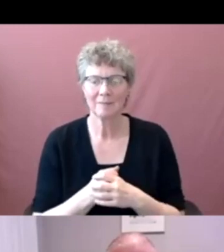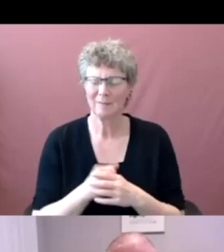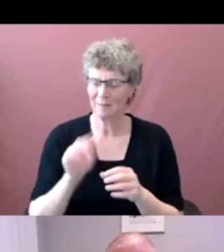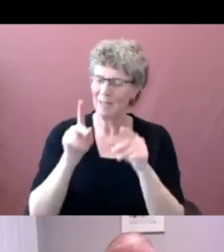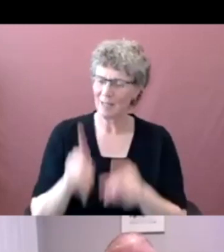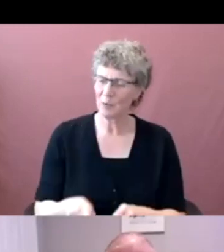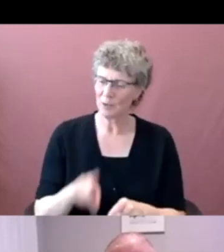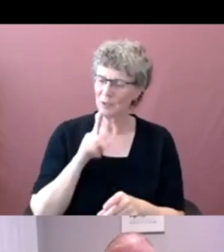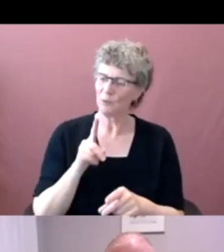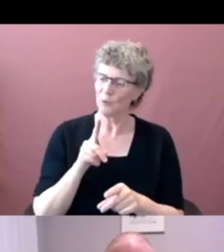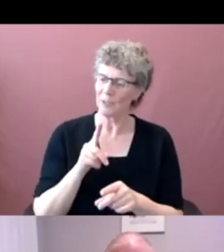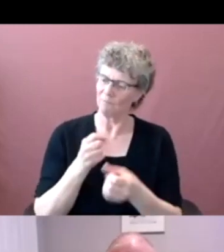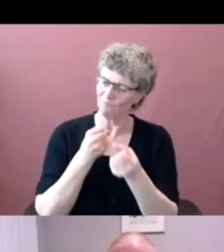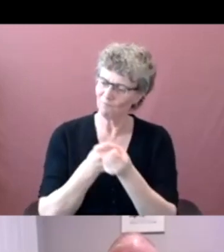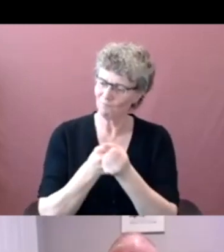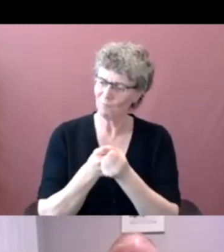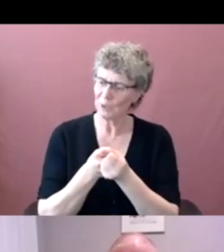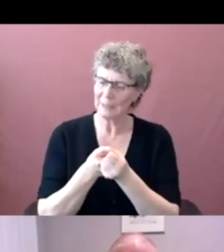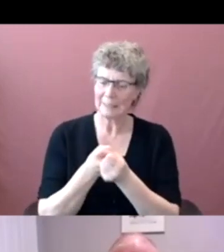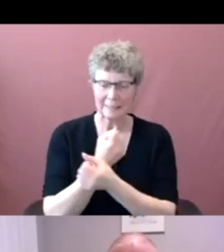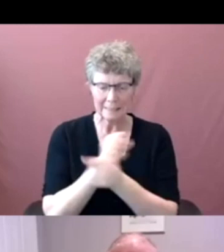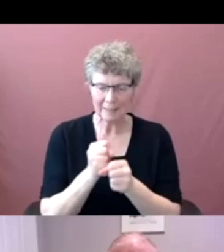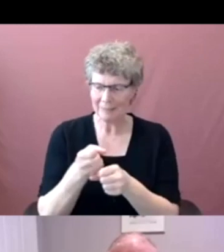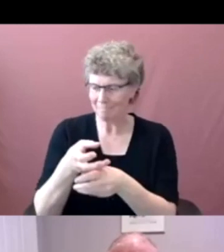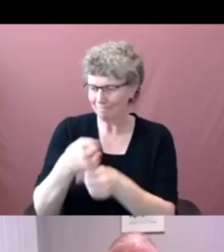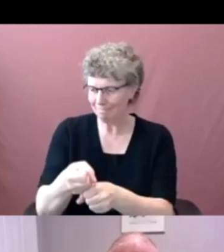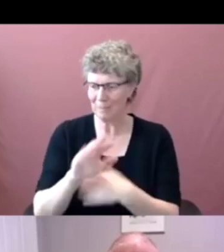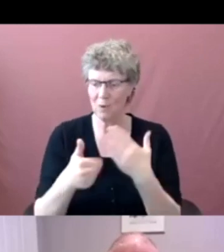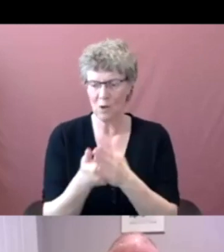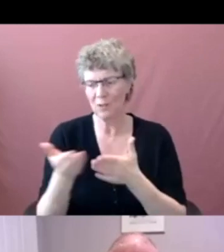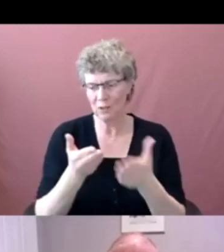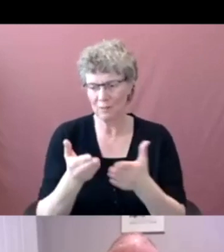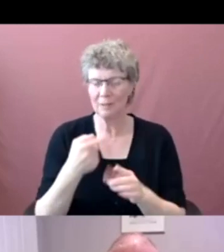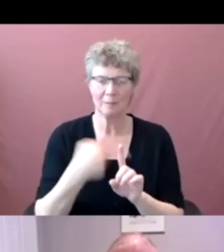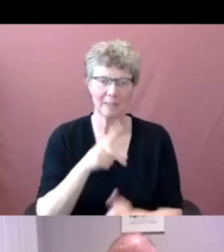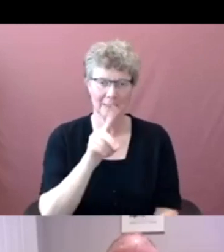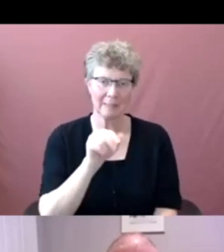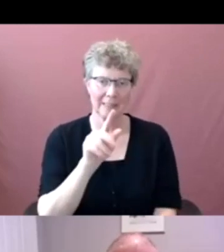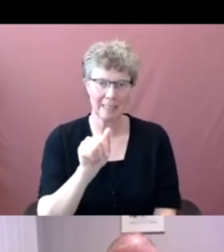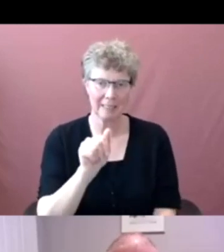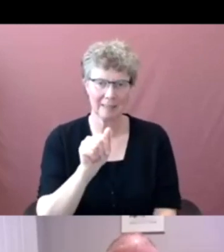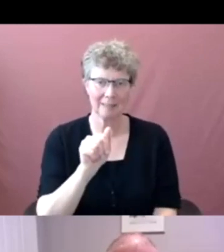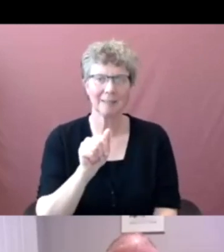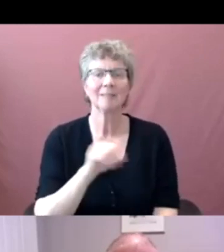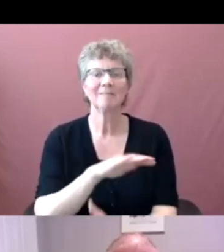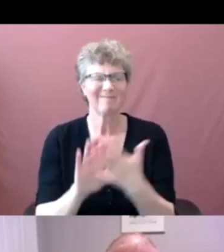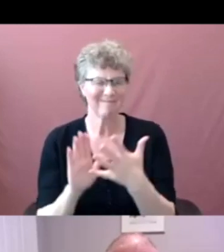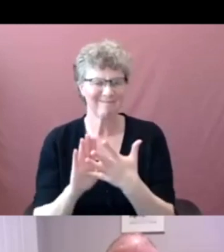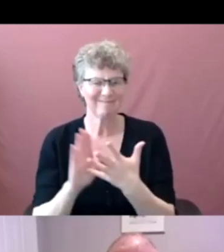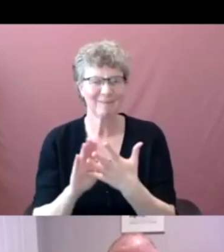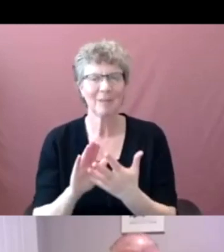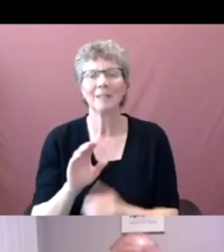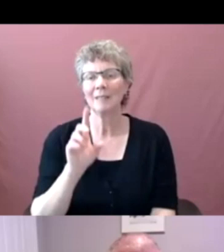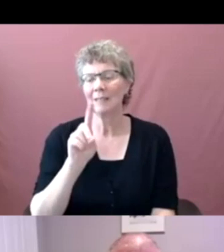all of our systems and data. The digital learning environment. The center of excellence is the area that,